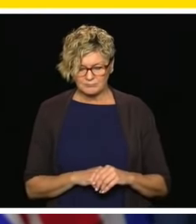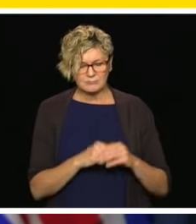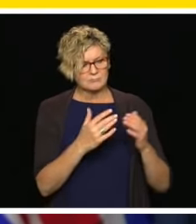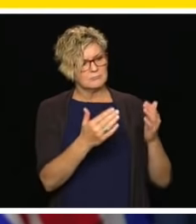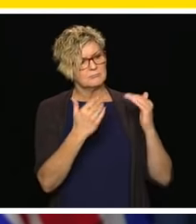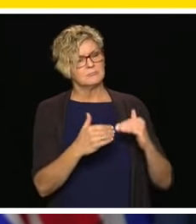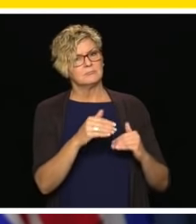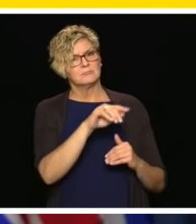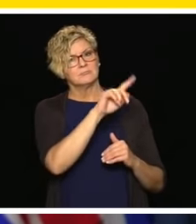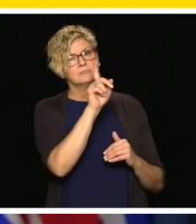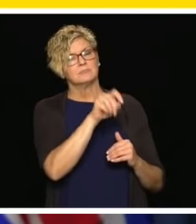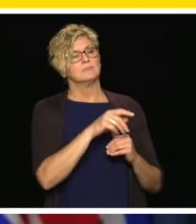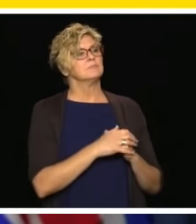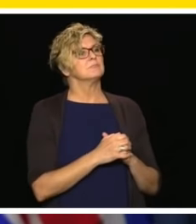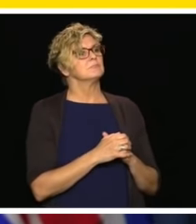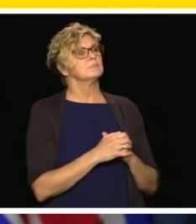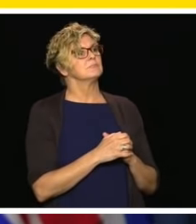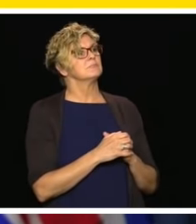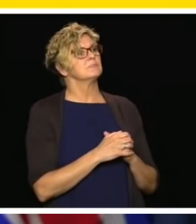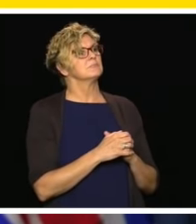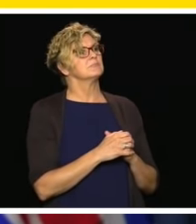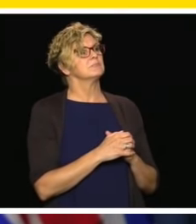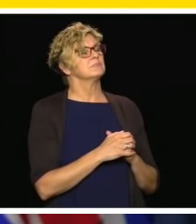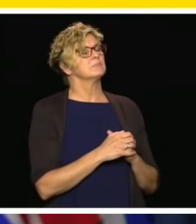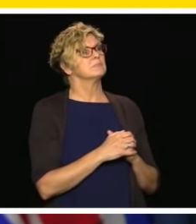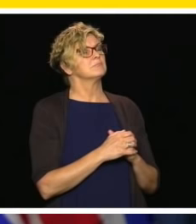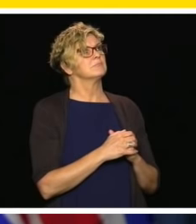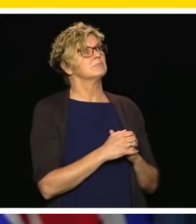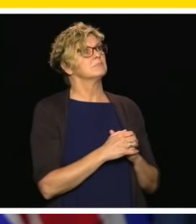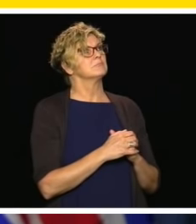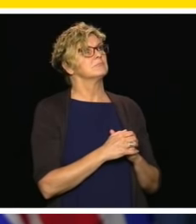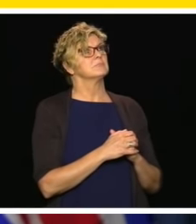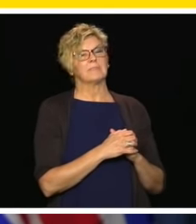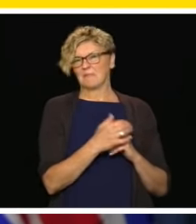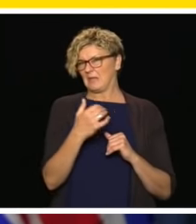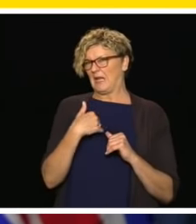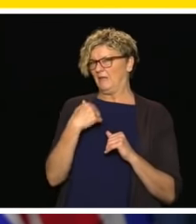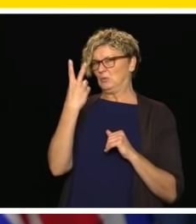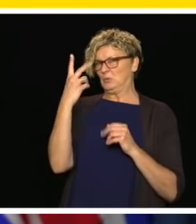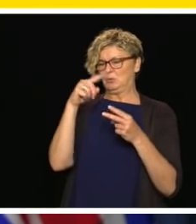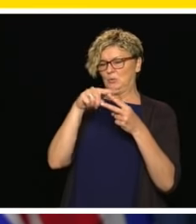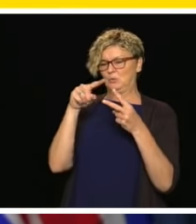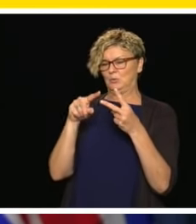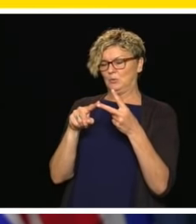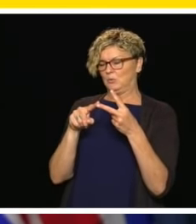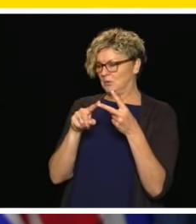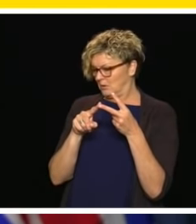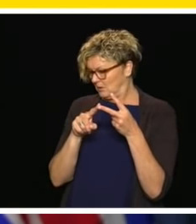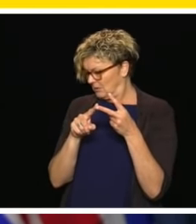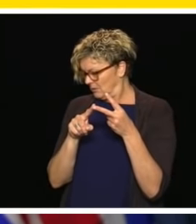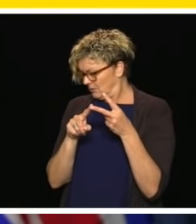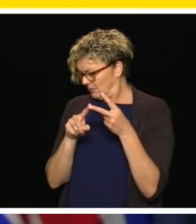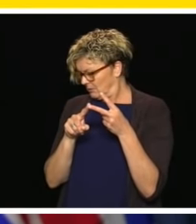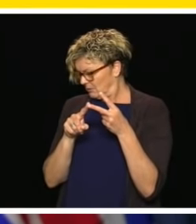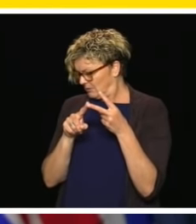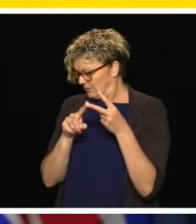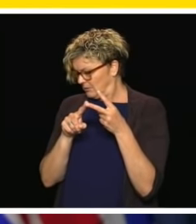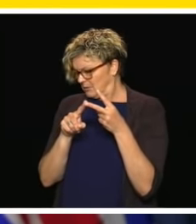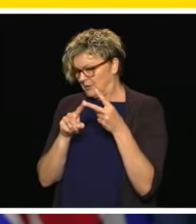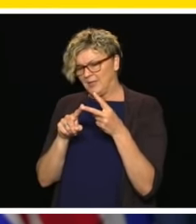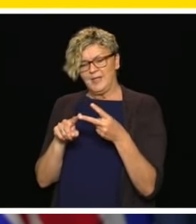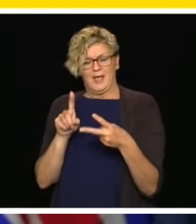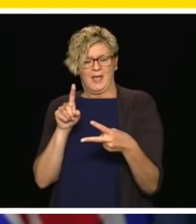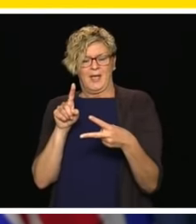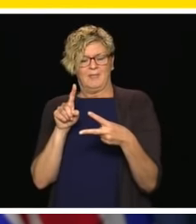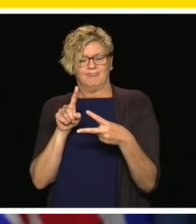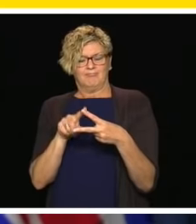Hi. Thanks. And I'm going to try and jam in a double-barreled question here. The last question was about the consistency in academics